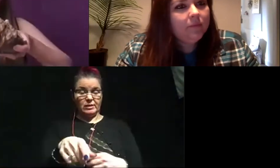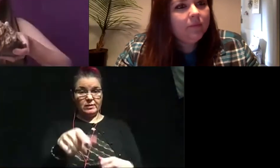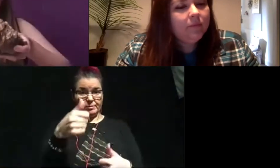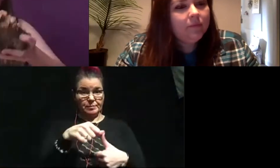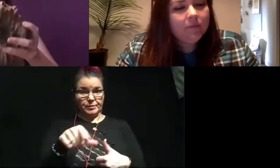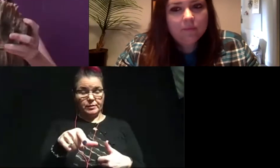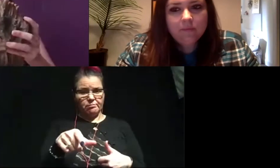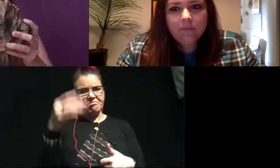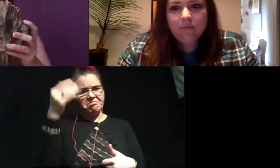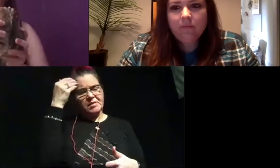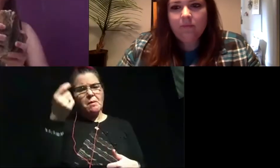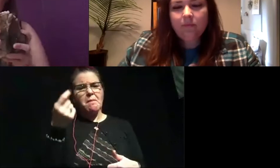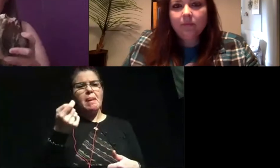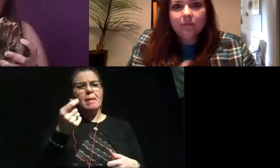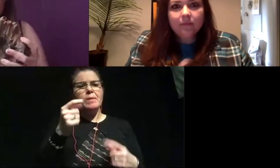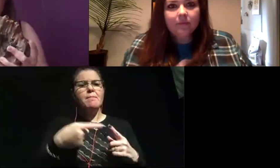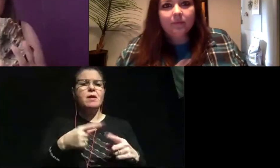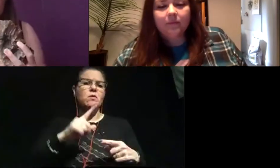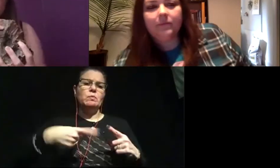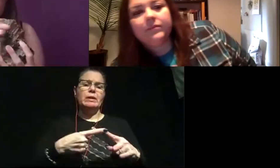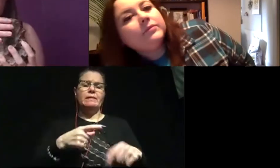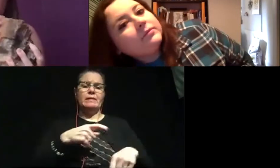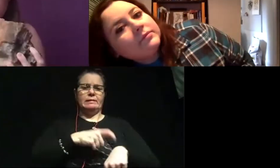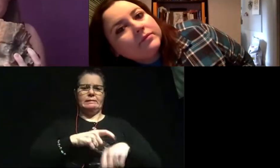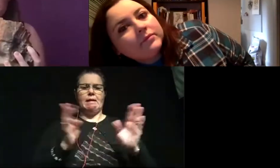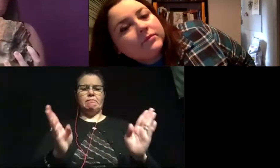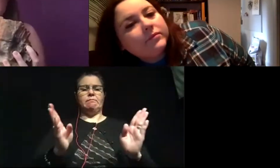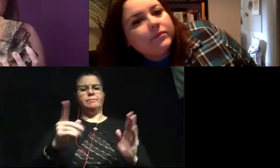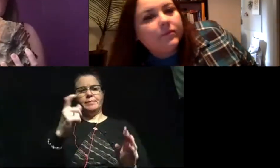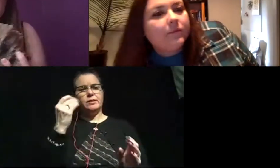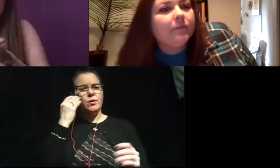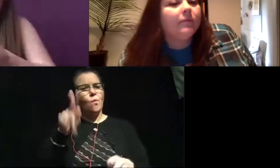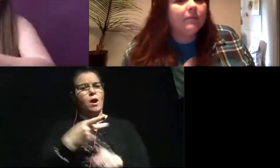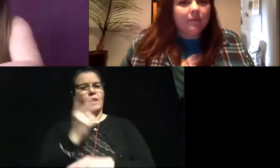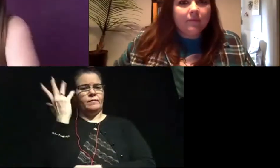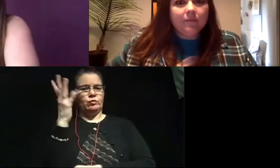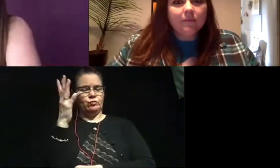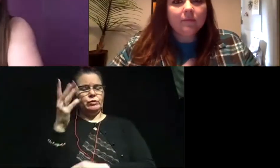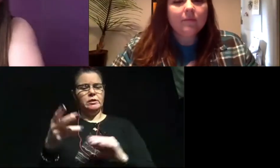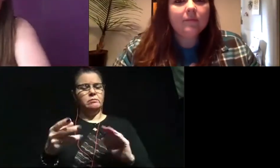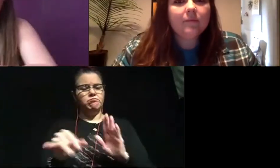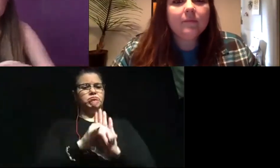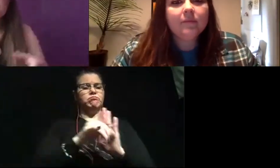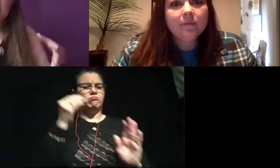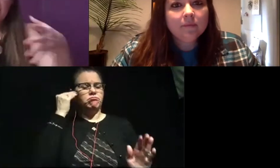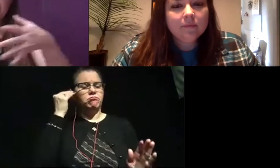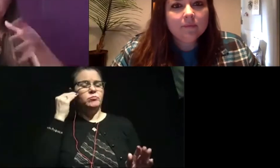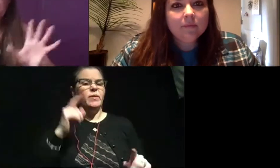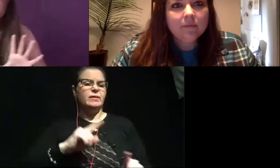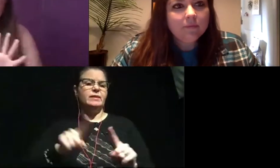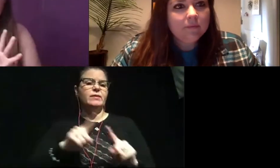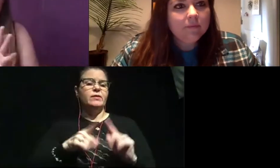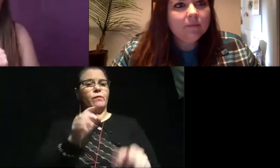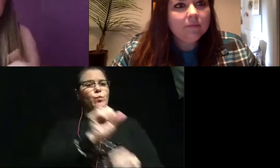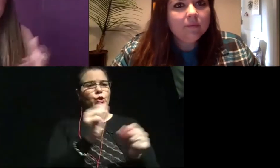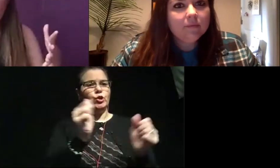I know a little bit about what time period I'm in because I know what type of tree this is. So there's a lot of different ways and we all have to work